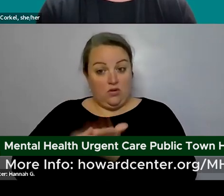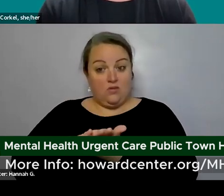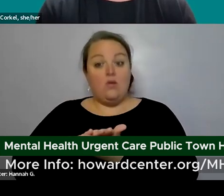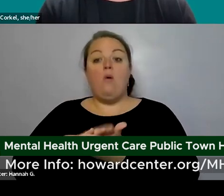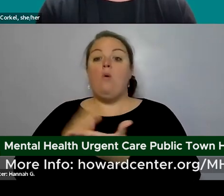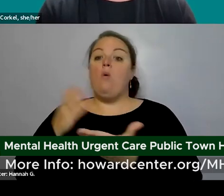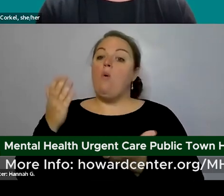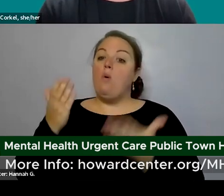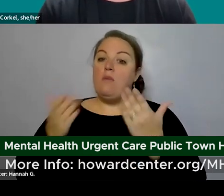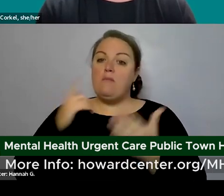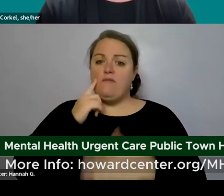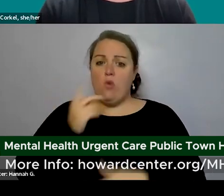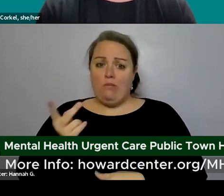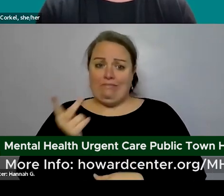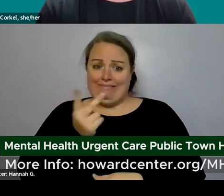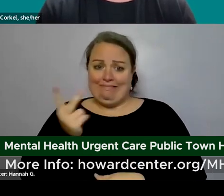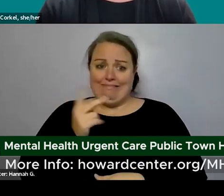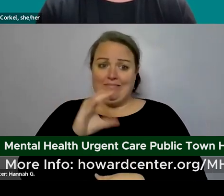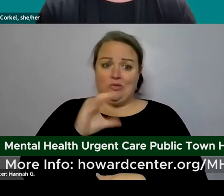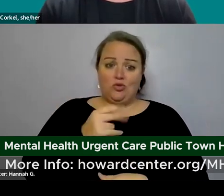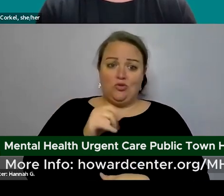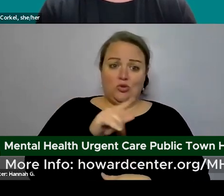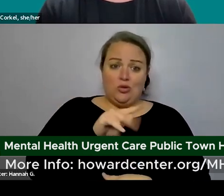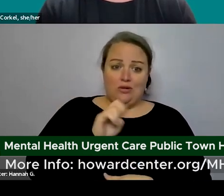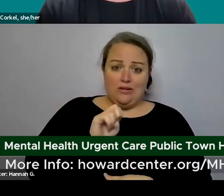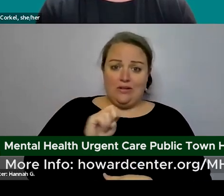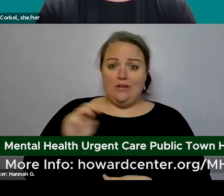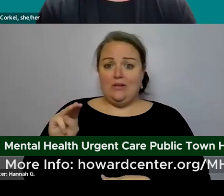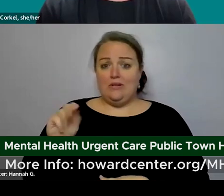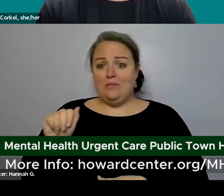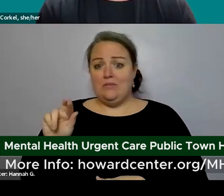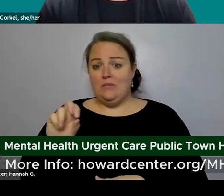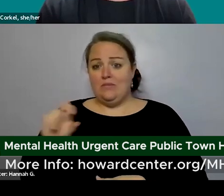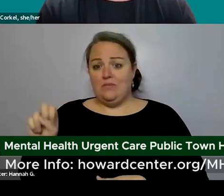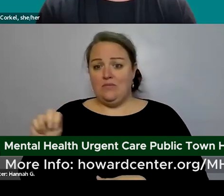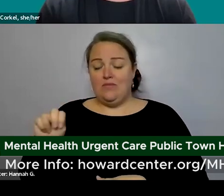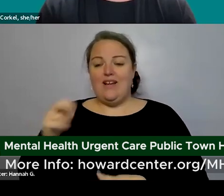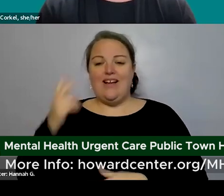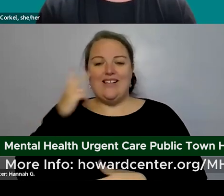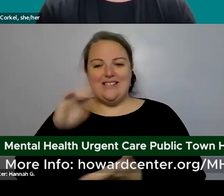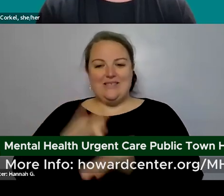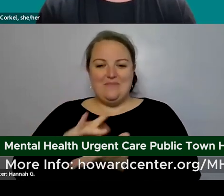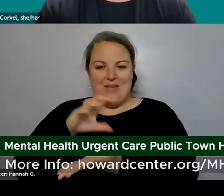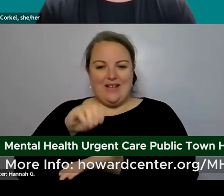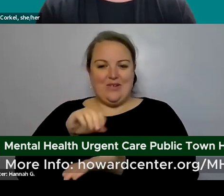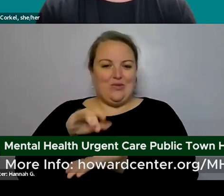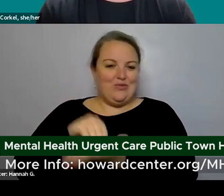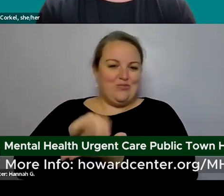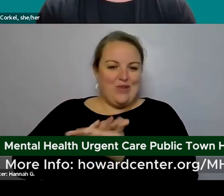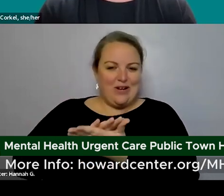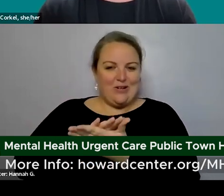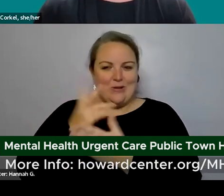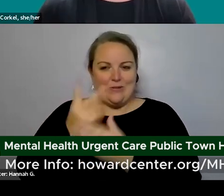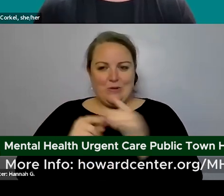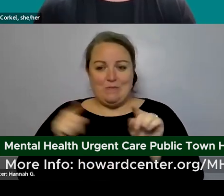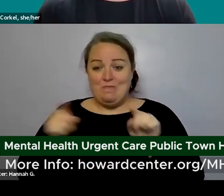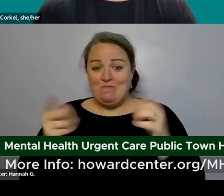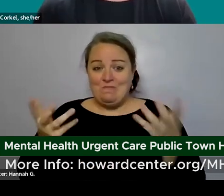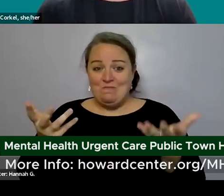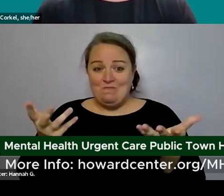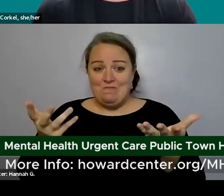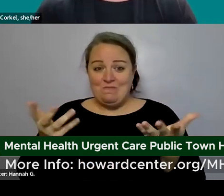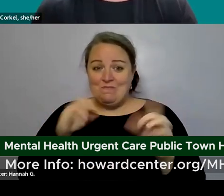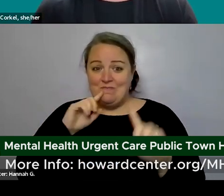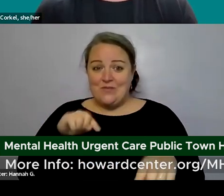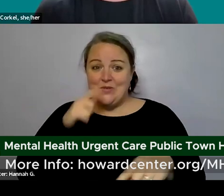this might be one for both maureen and charlotte now that i am seeing that it's the medical record reference here so which one of you would like to take